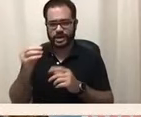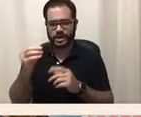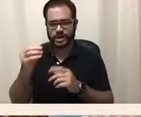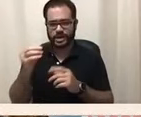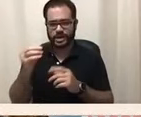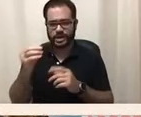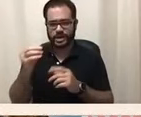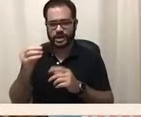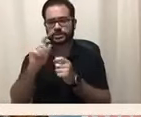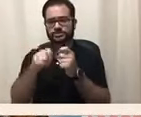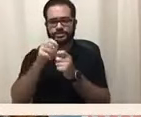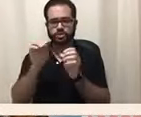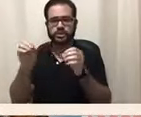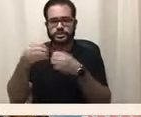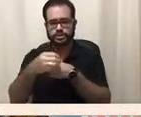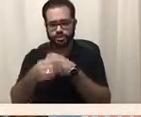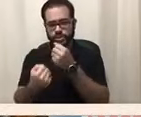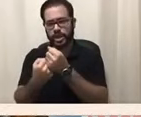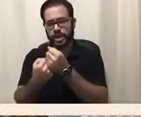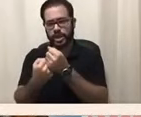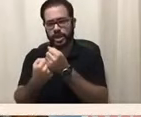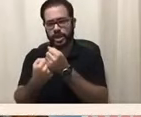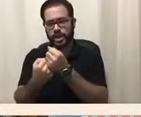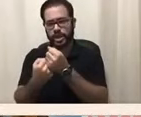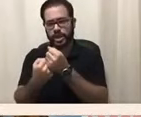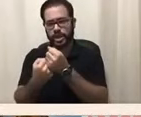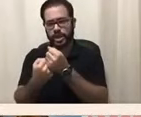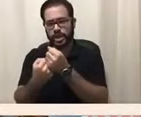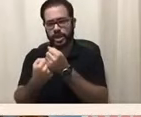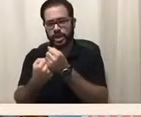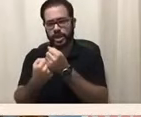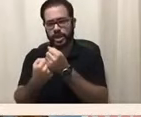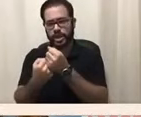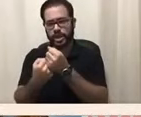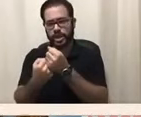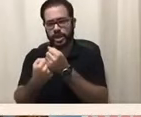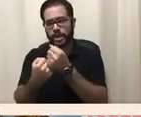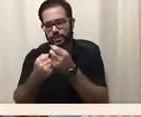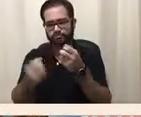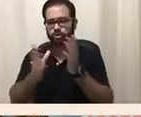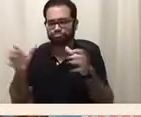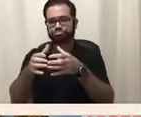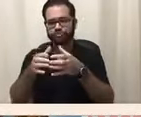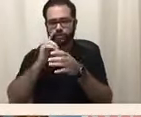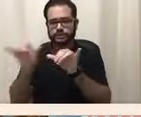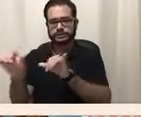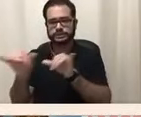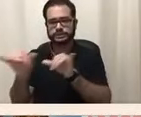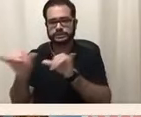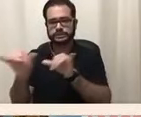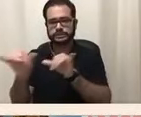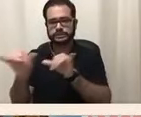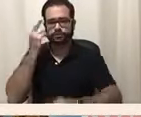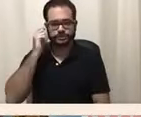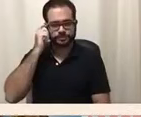supporters all together for the same cause. Terry Shrivel suffers